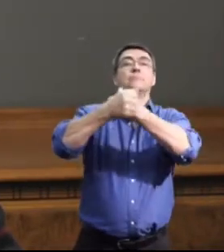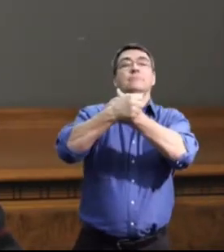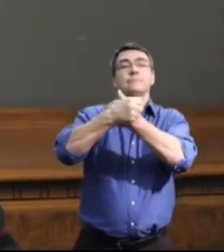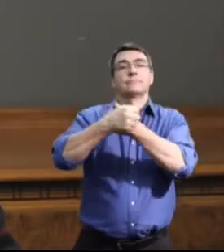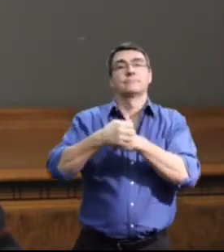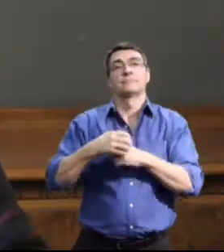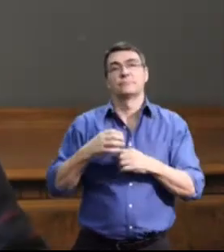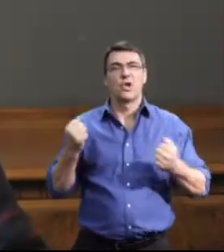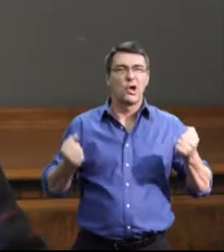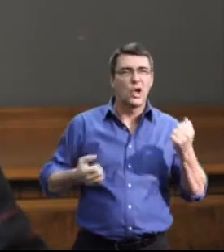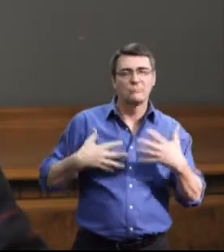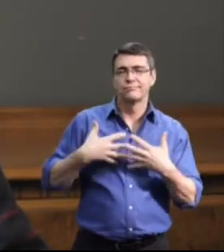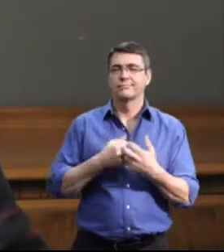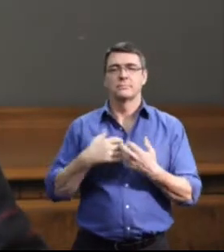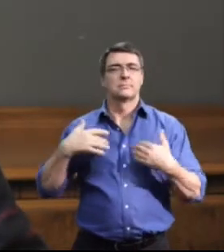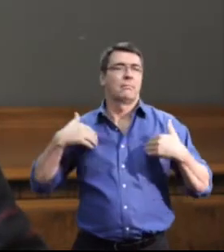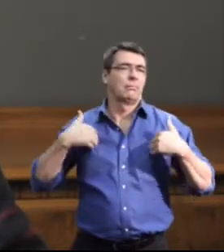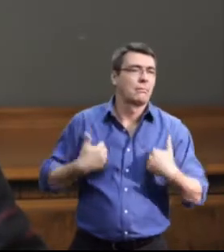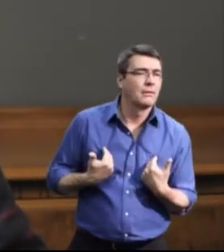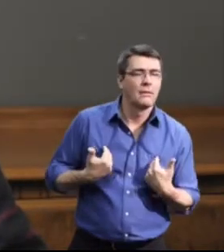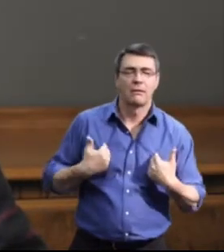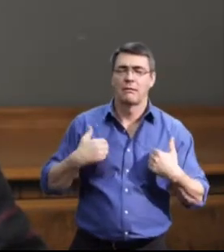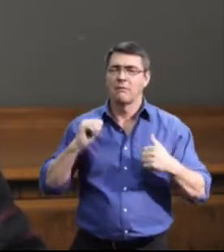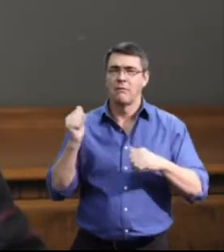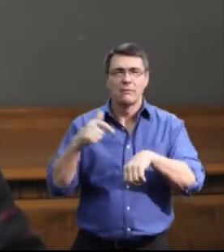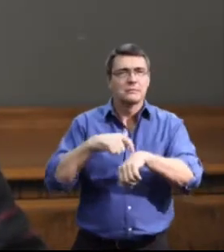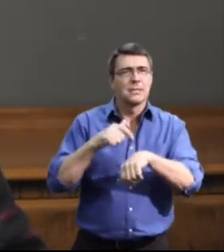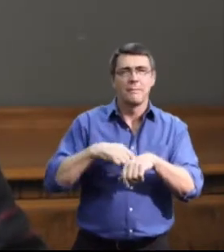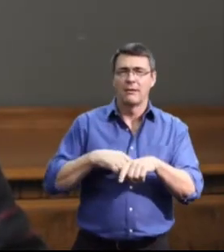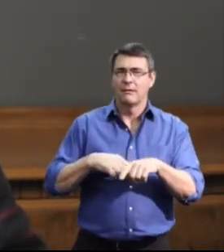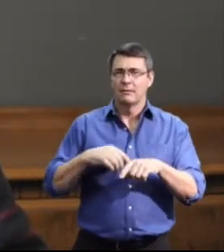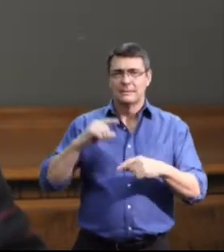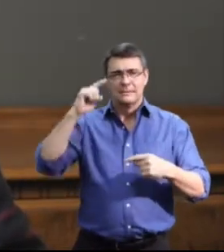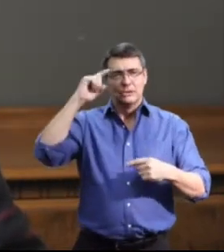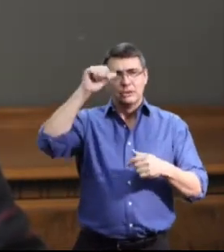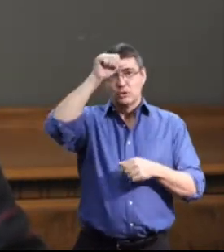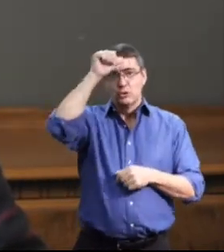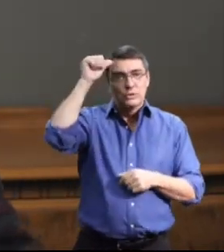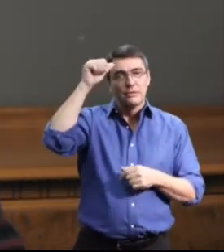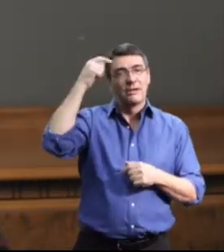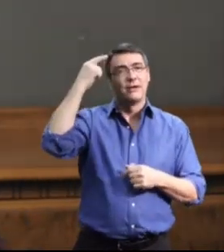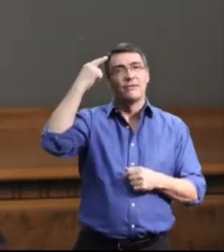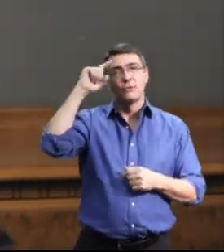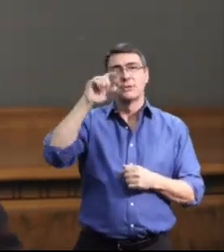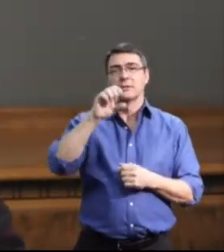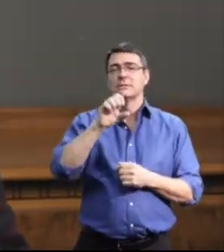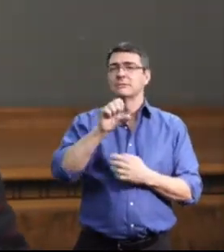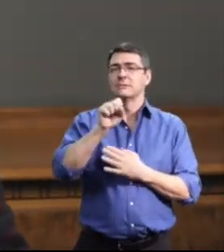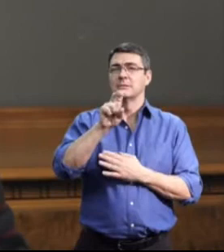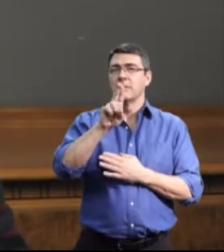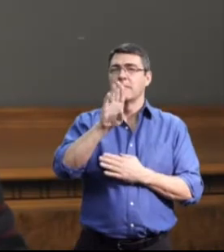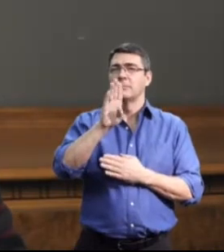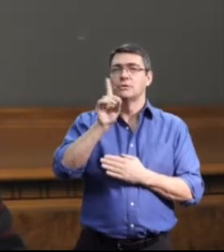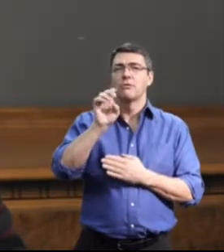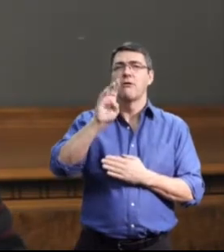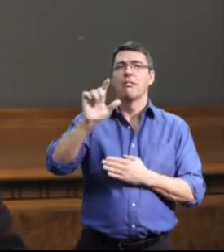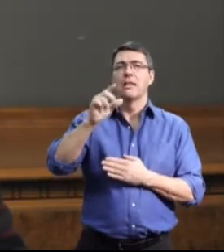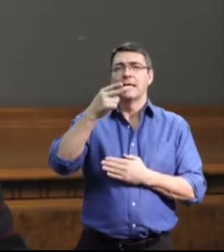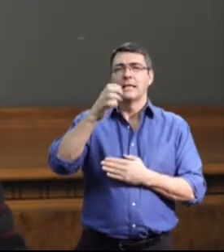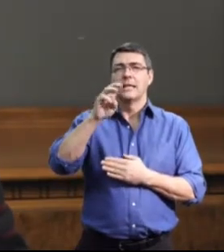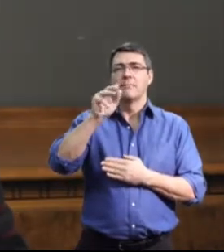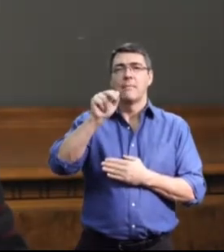a car crash. I was tired all the time after this injury. I had surgery for it. It was a subdural